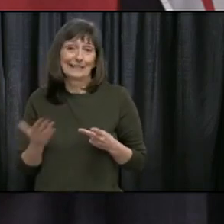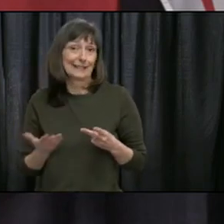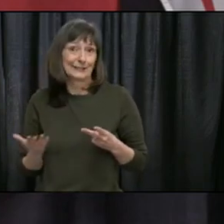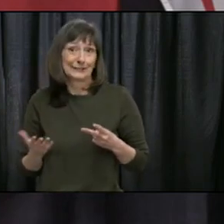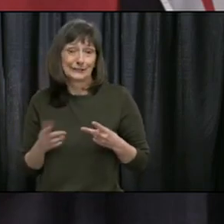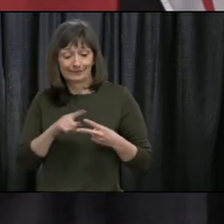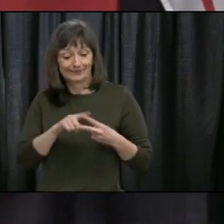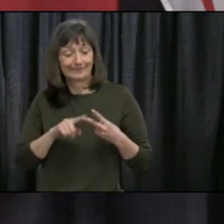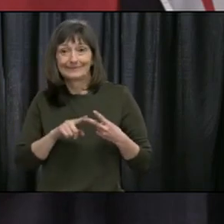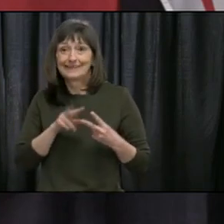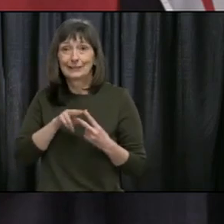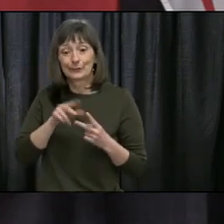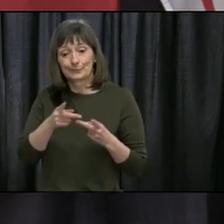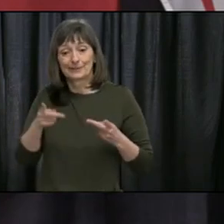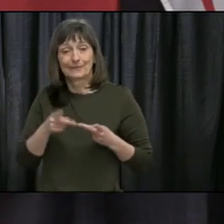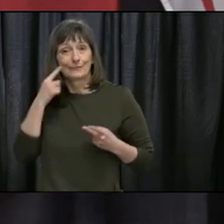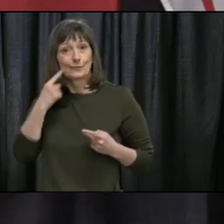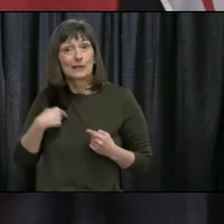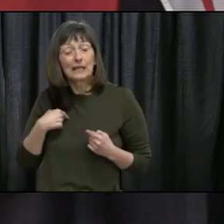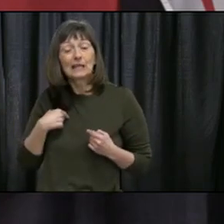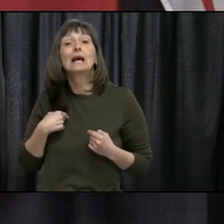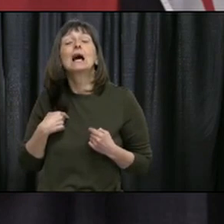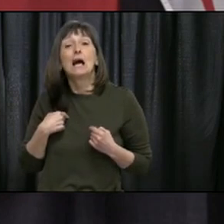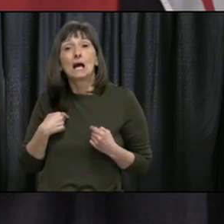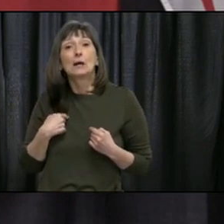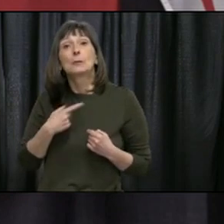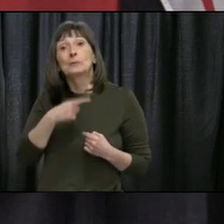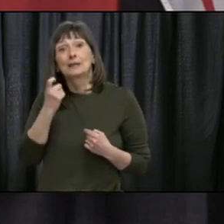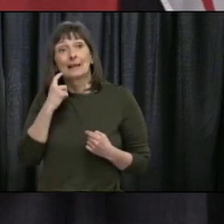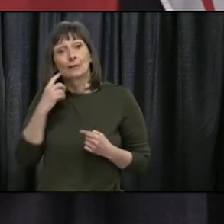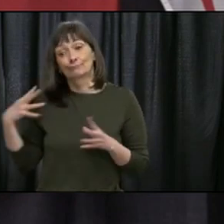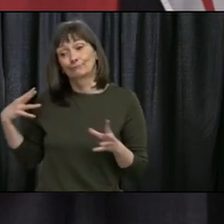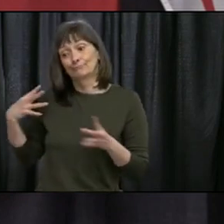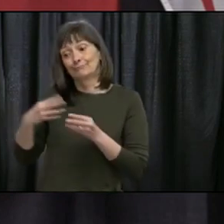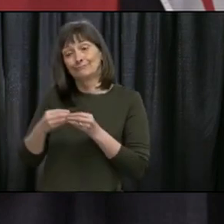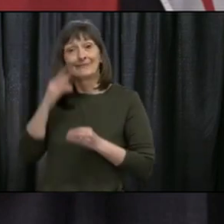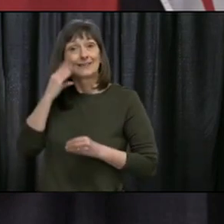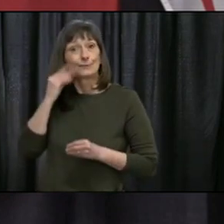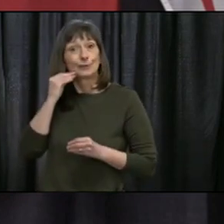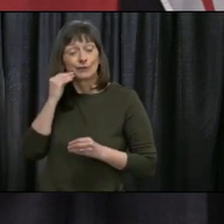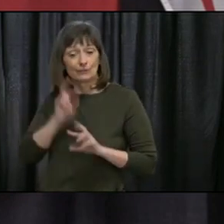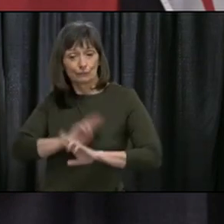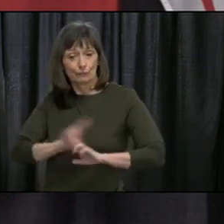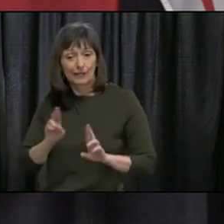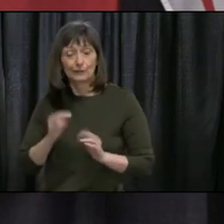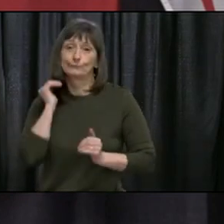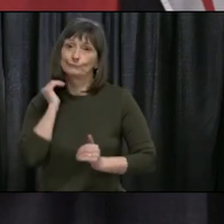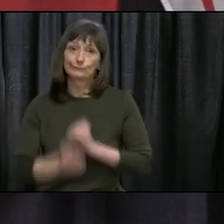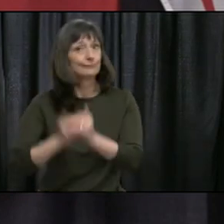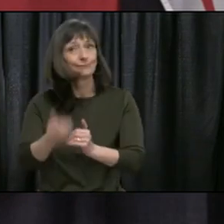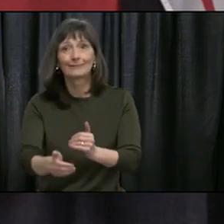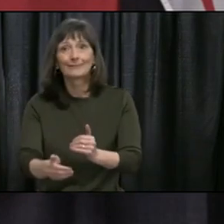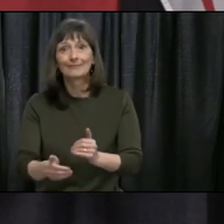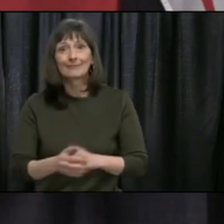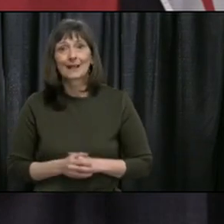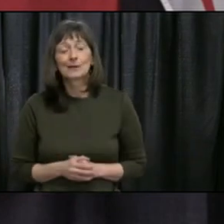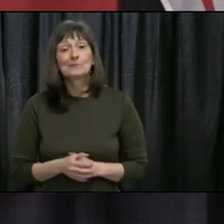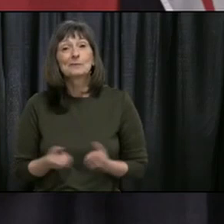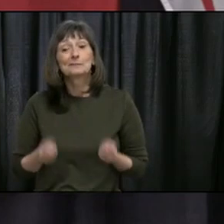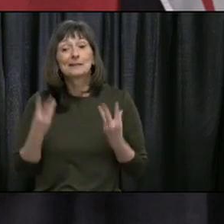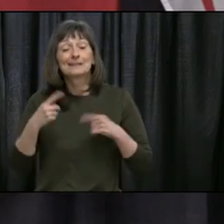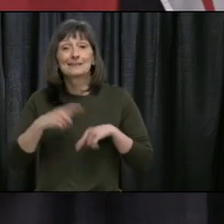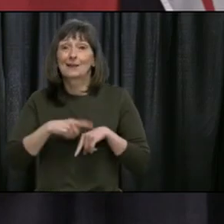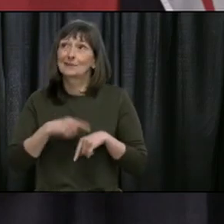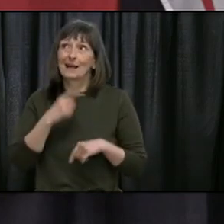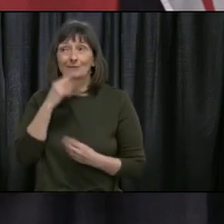It's important right now, I think, that we have the experience given the state of emergency that's in place. You know, as I said so many times, my